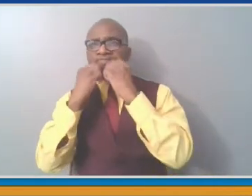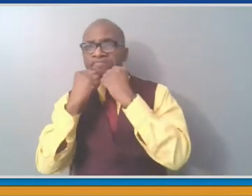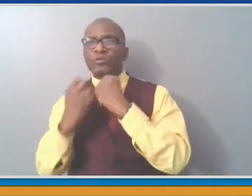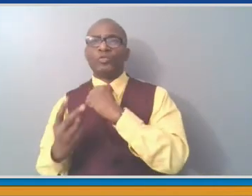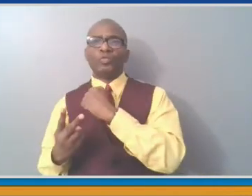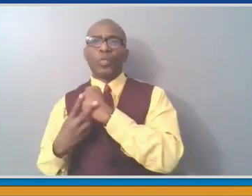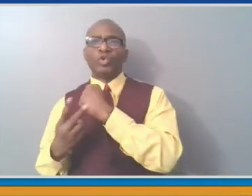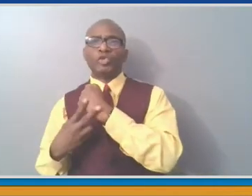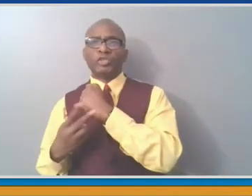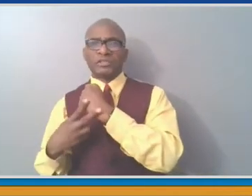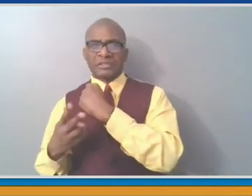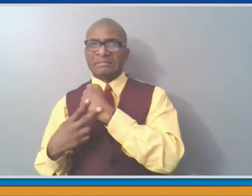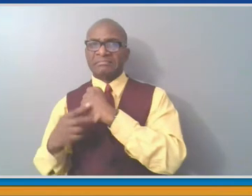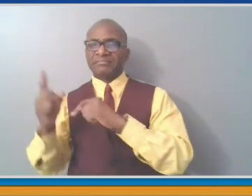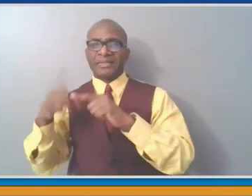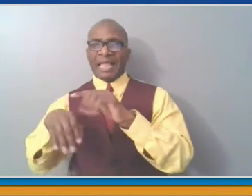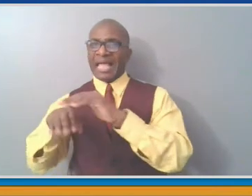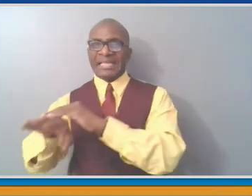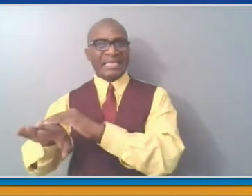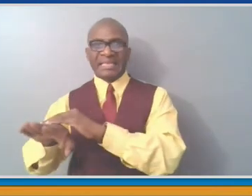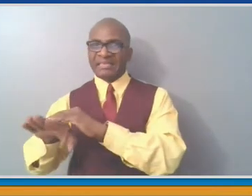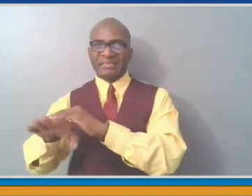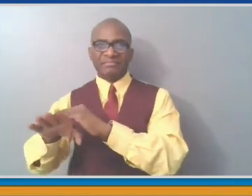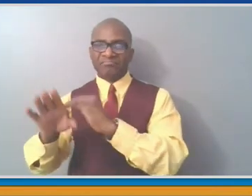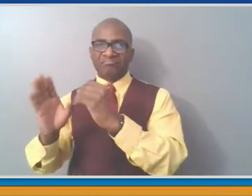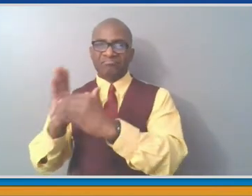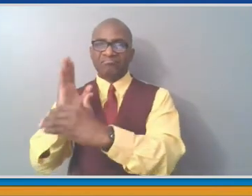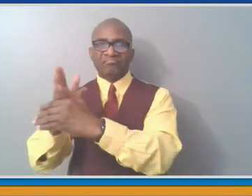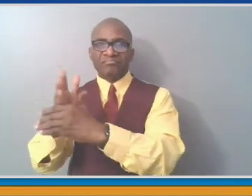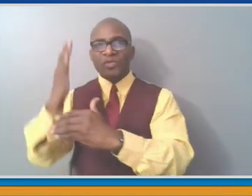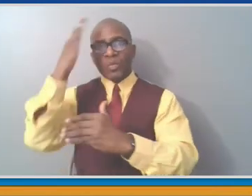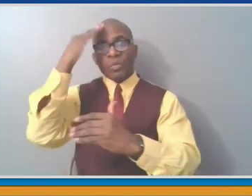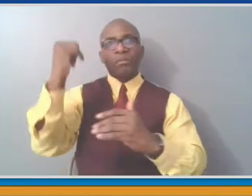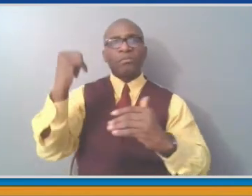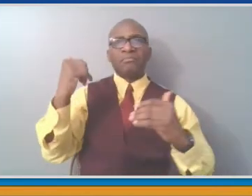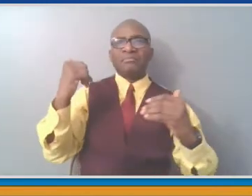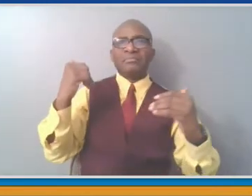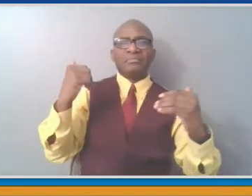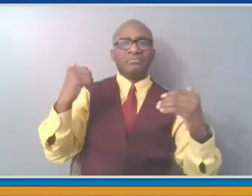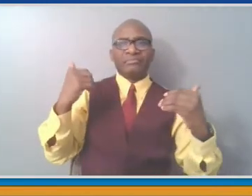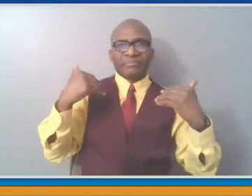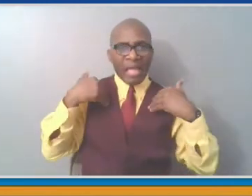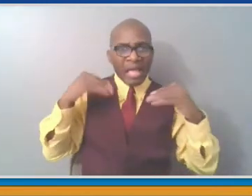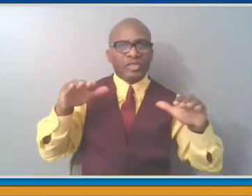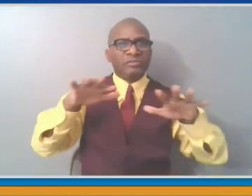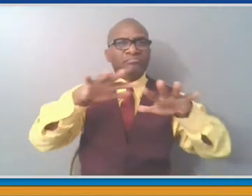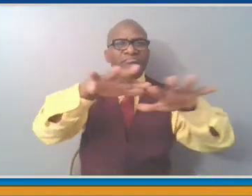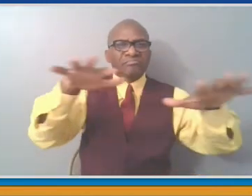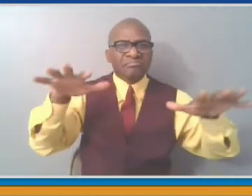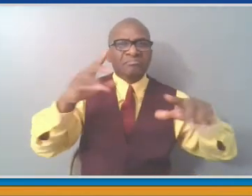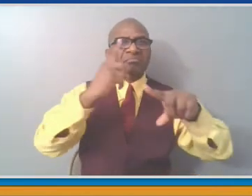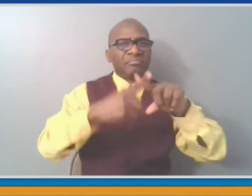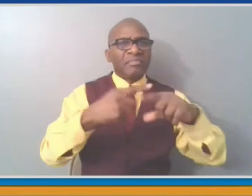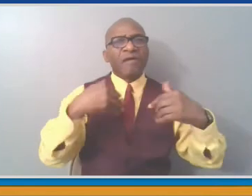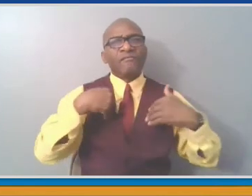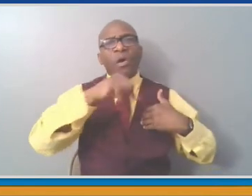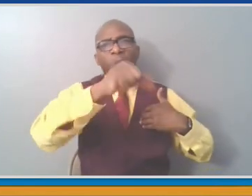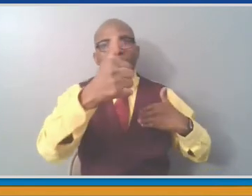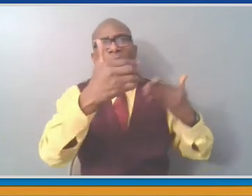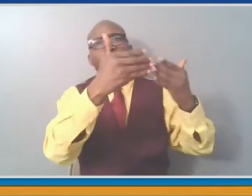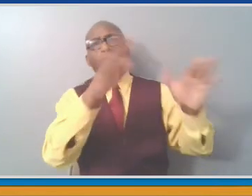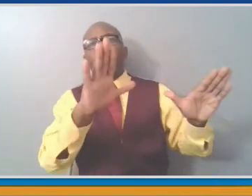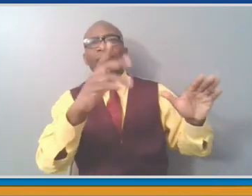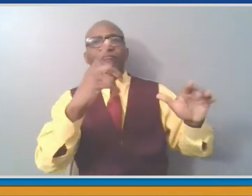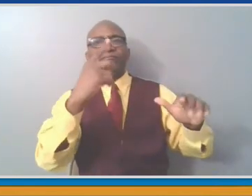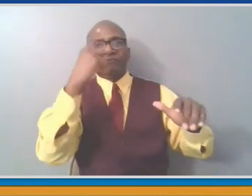We have some other ones that are committed to active recreation. And it just depends. I've mentioned already, we've got four, ultimately five, pools